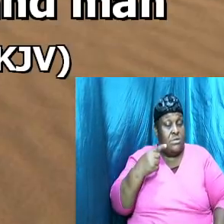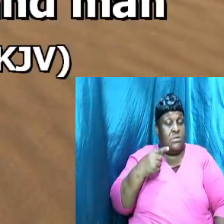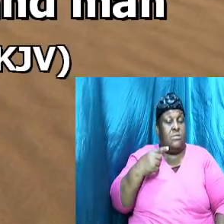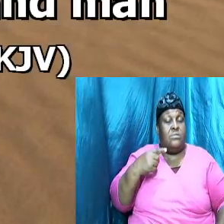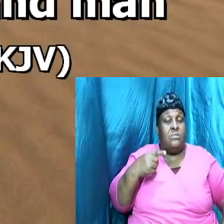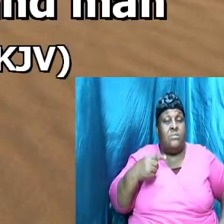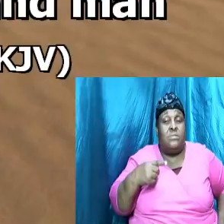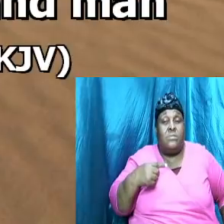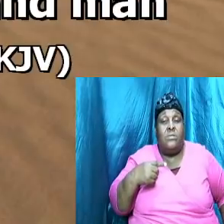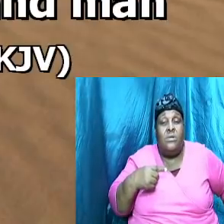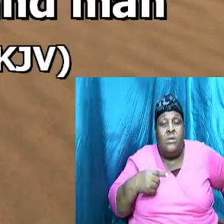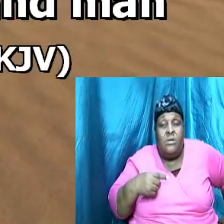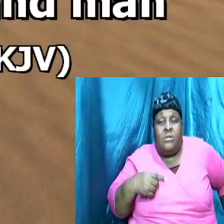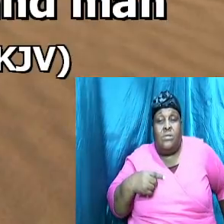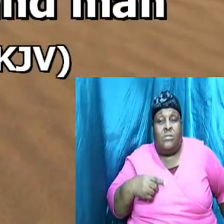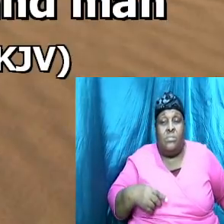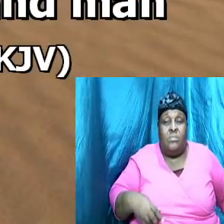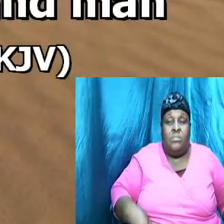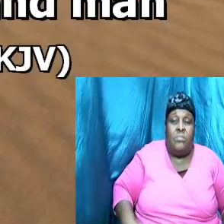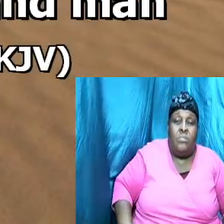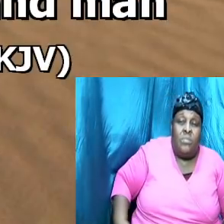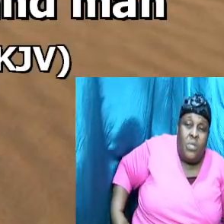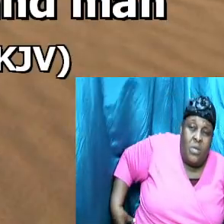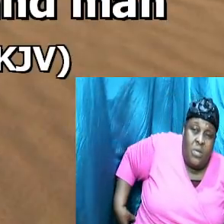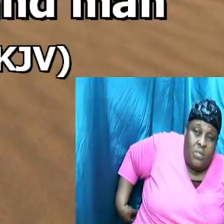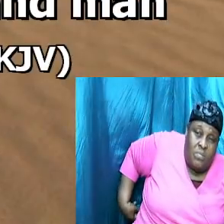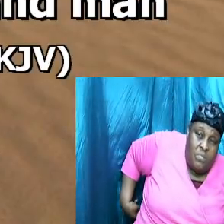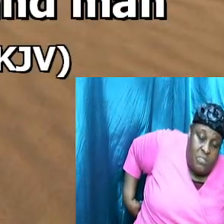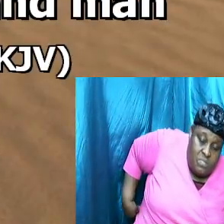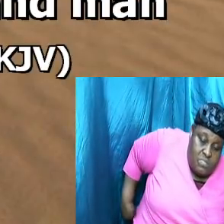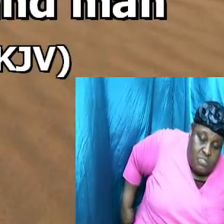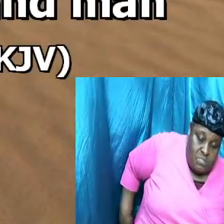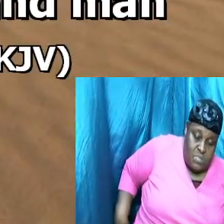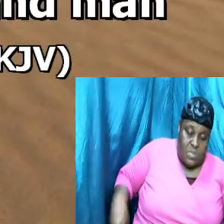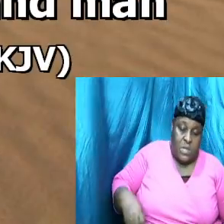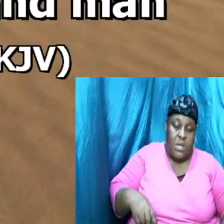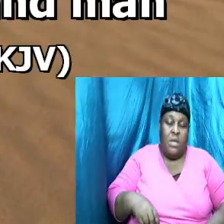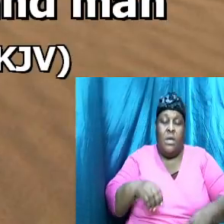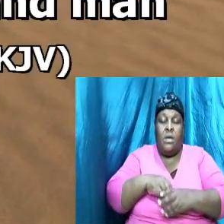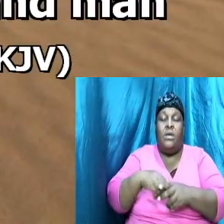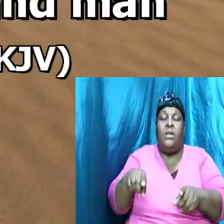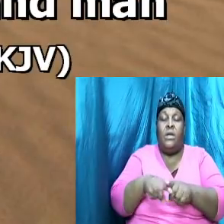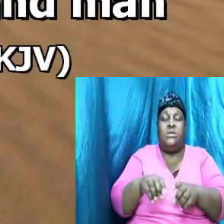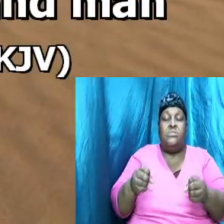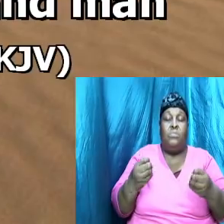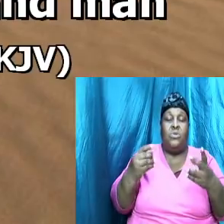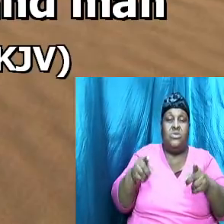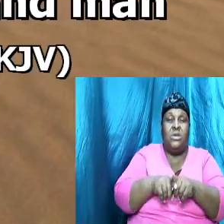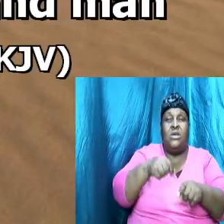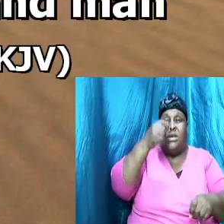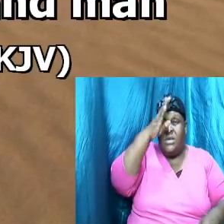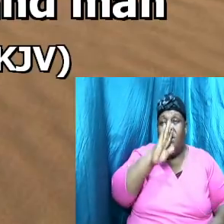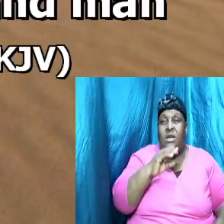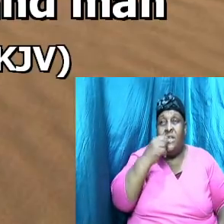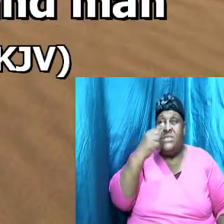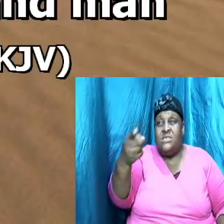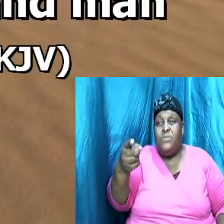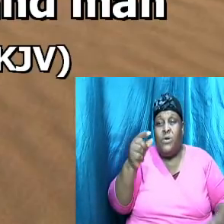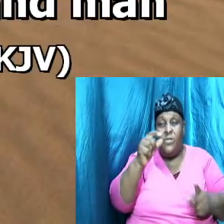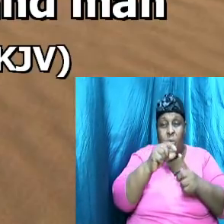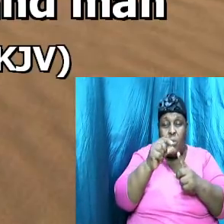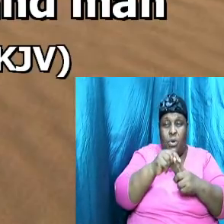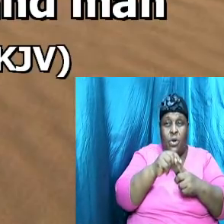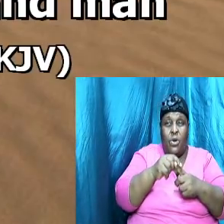want us to notice that in as much as God spoke the world into